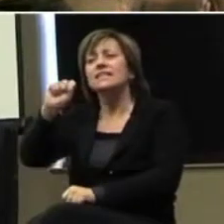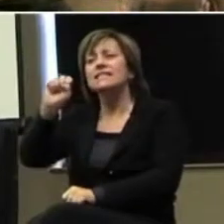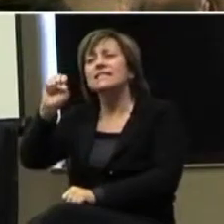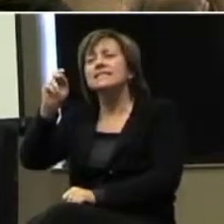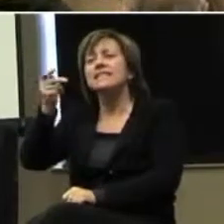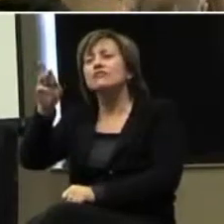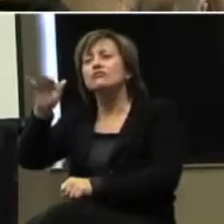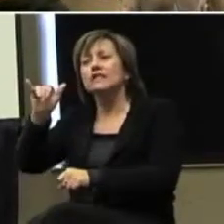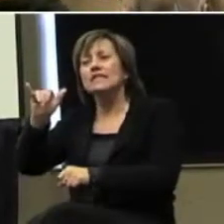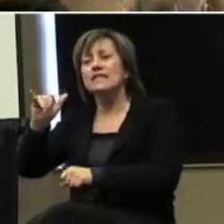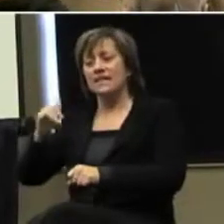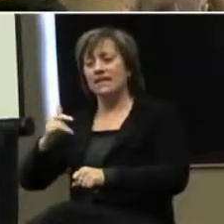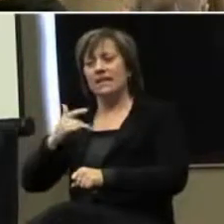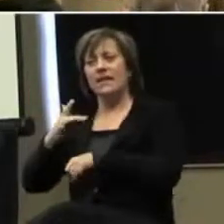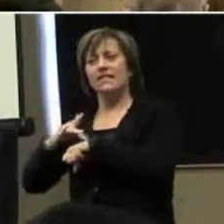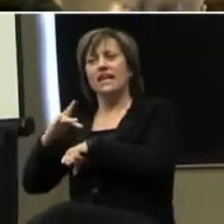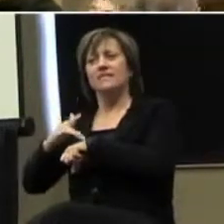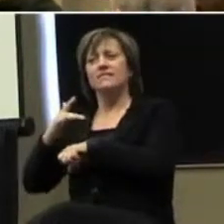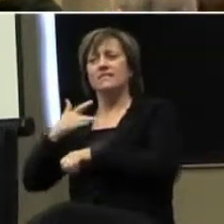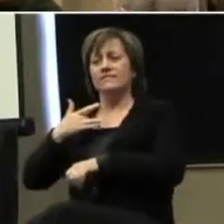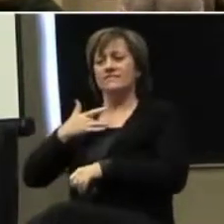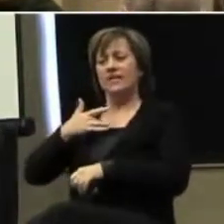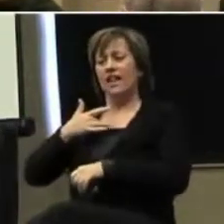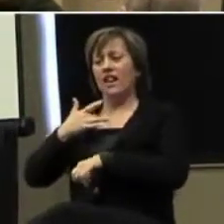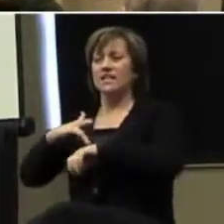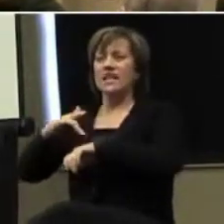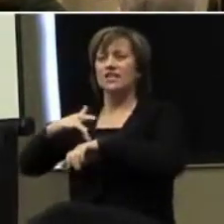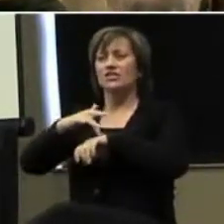Yeah, right. I know it makes your nose.